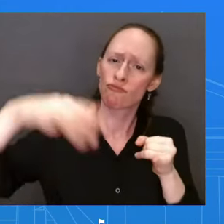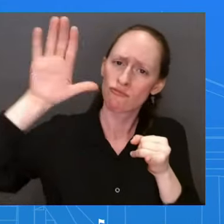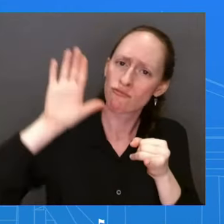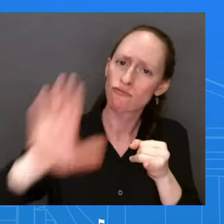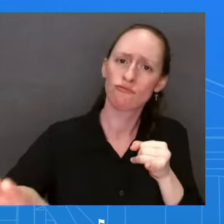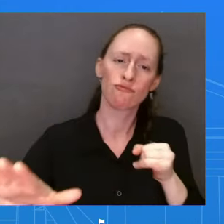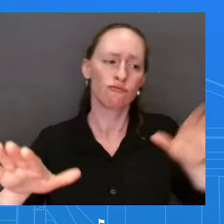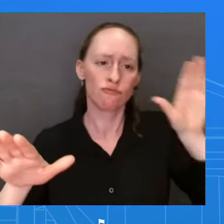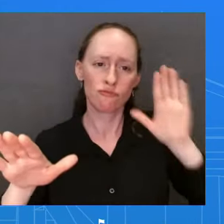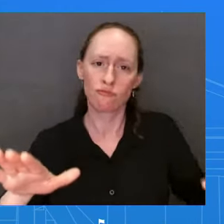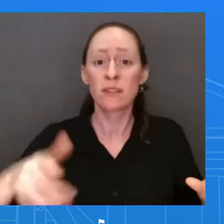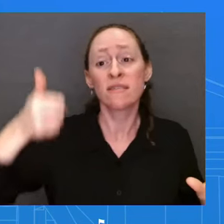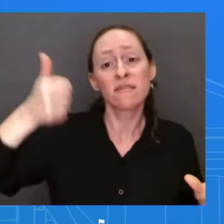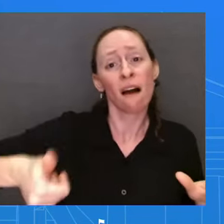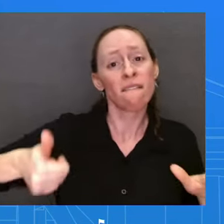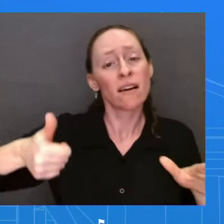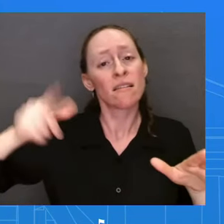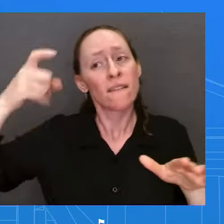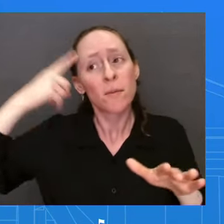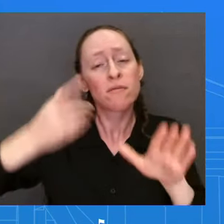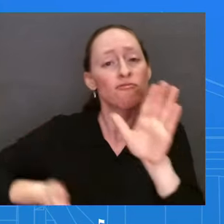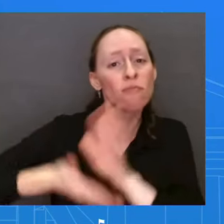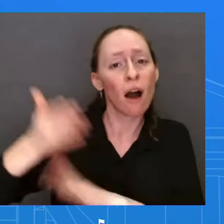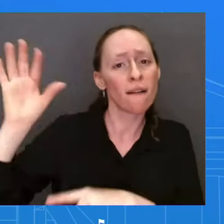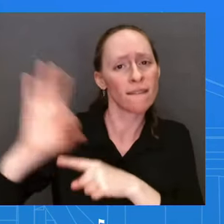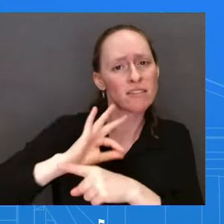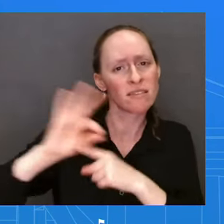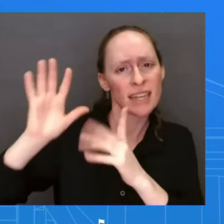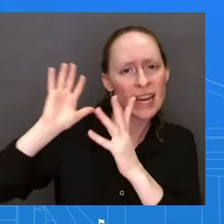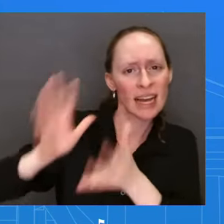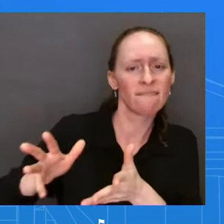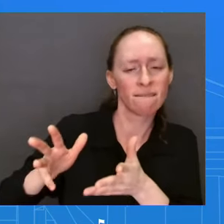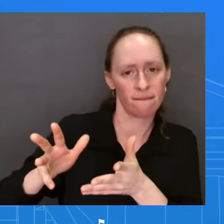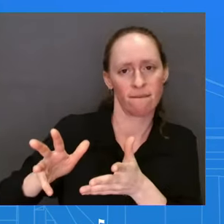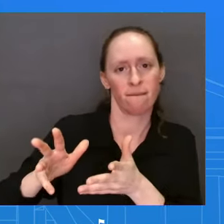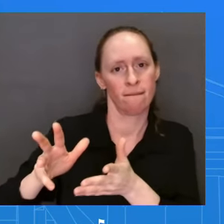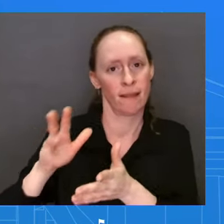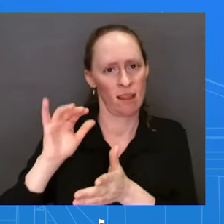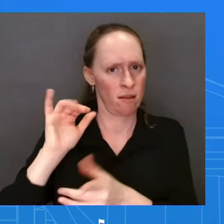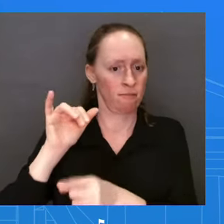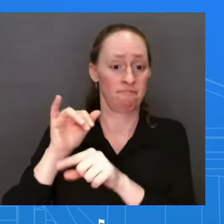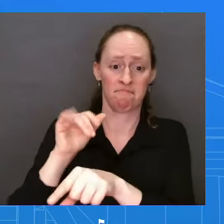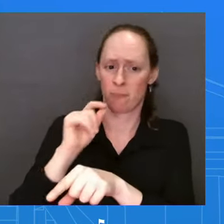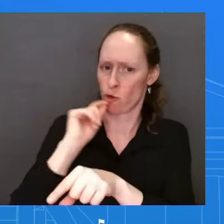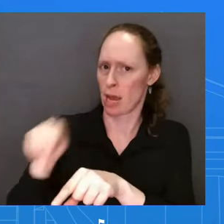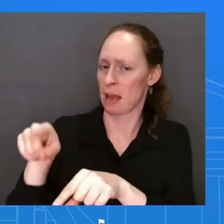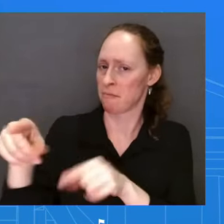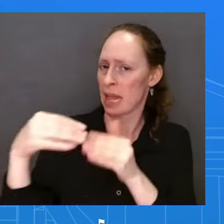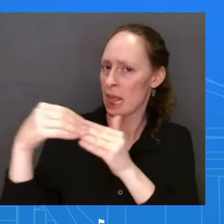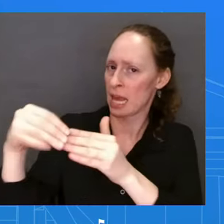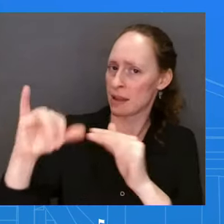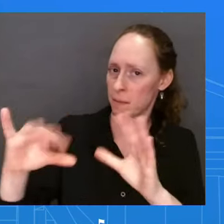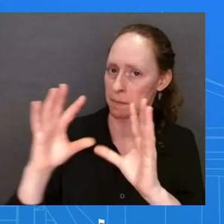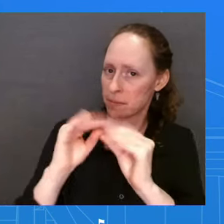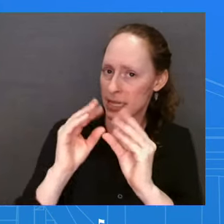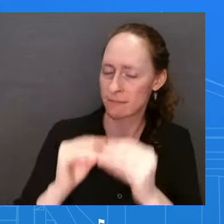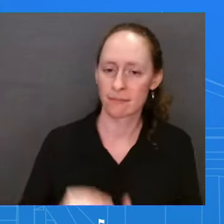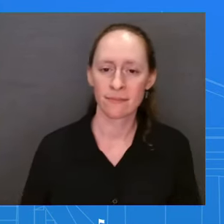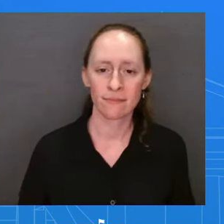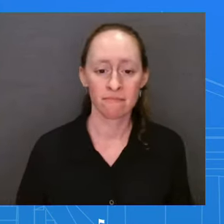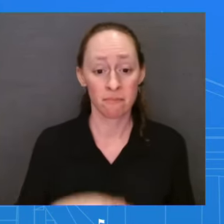convened by Ukraine and would refer to you, refer you to them for other participants and details.